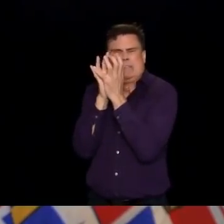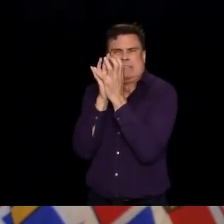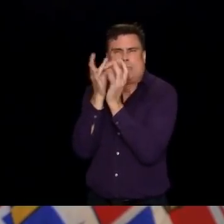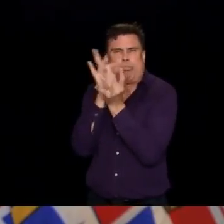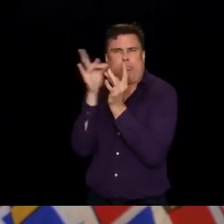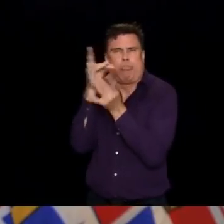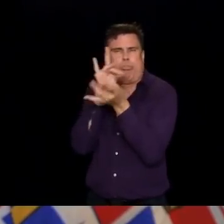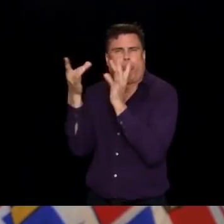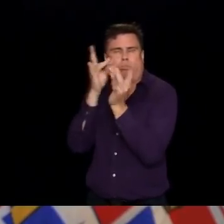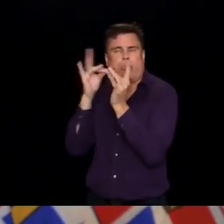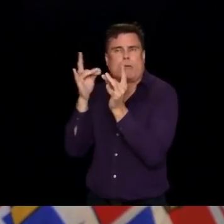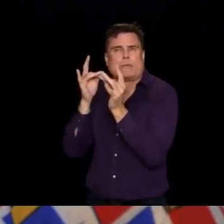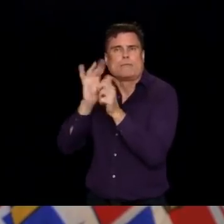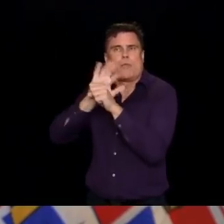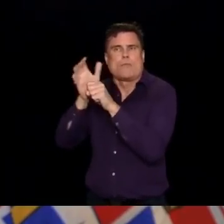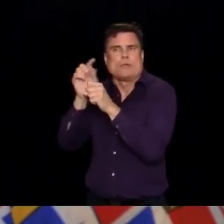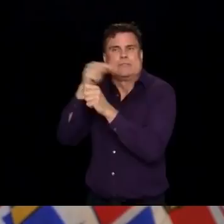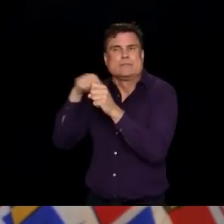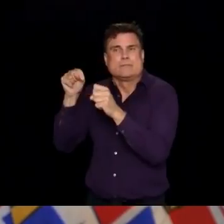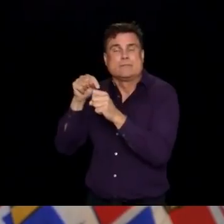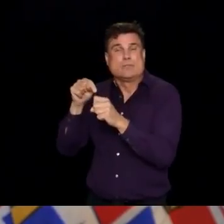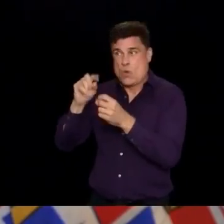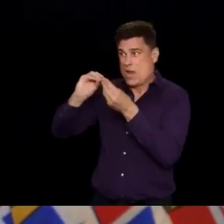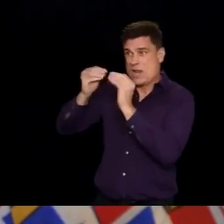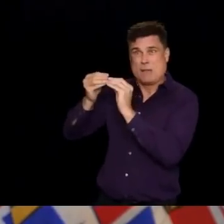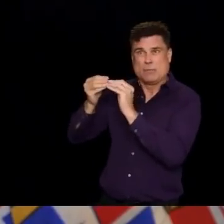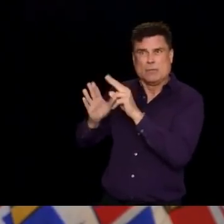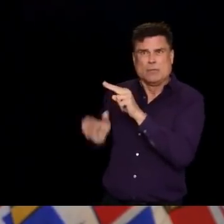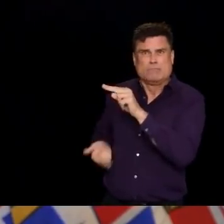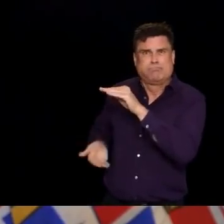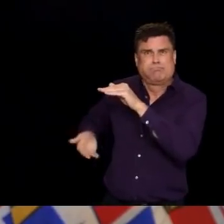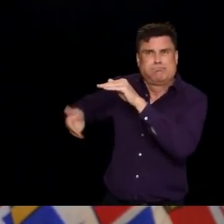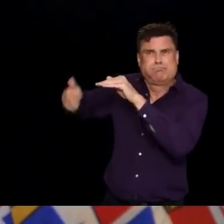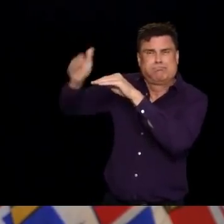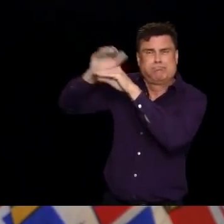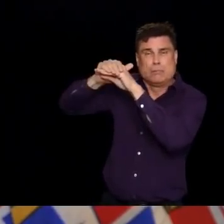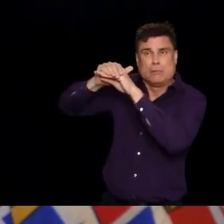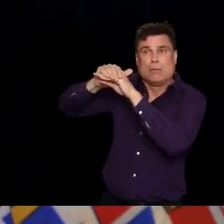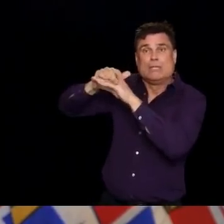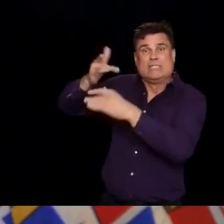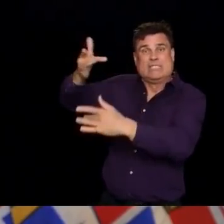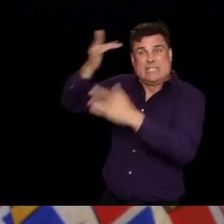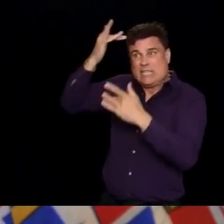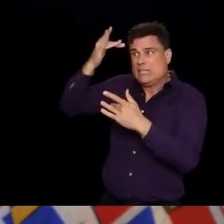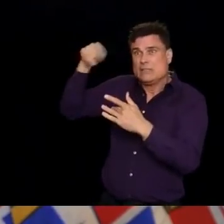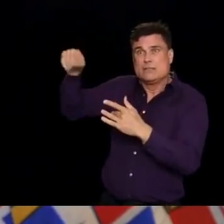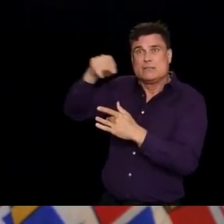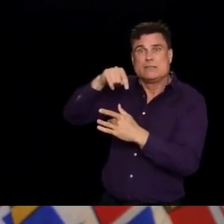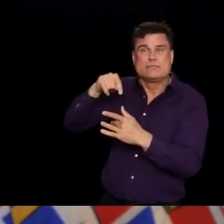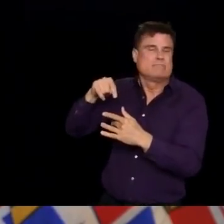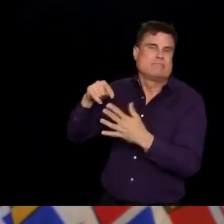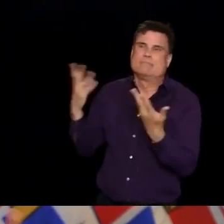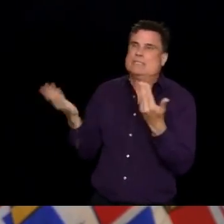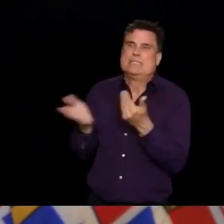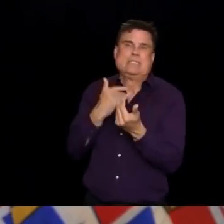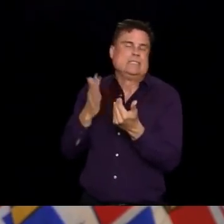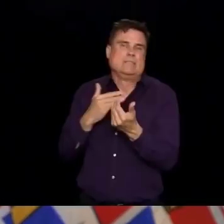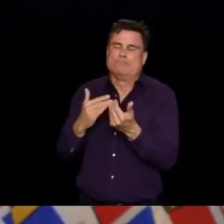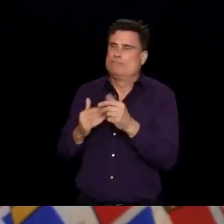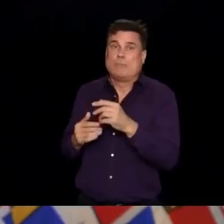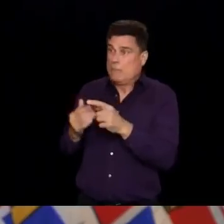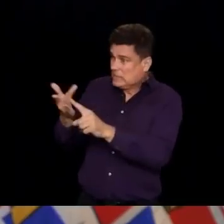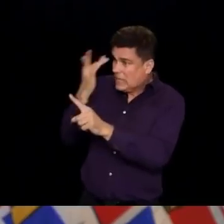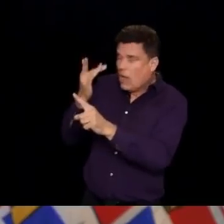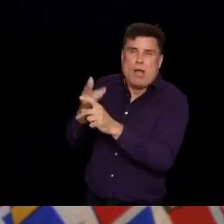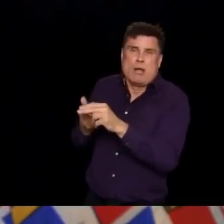the transmission can be explosive. And we have seen that. And we also know that it means that we are bombarded with virus